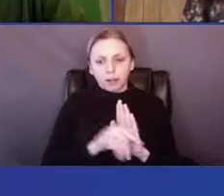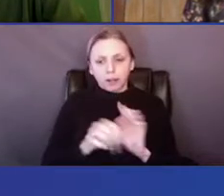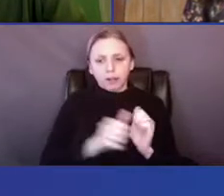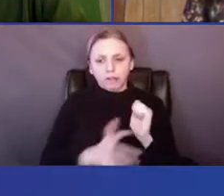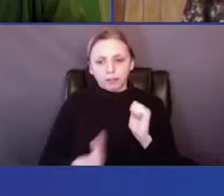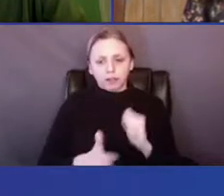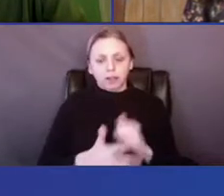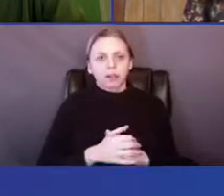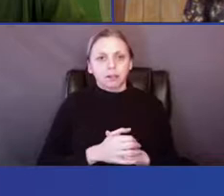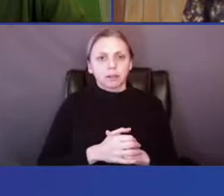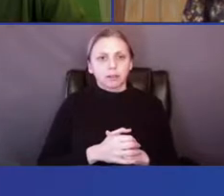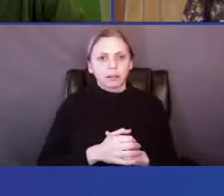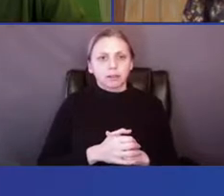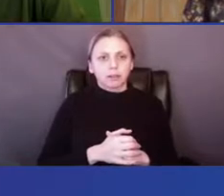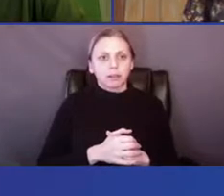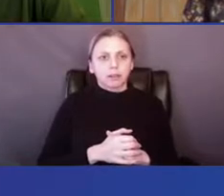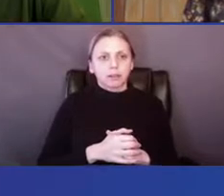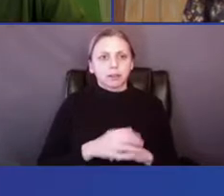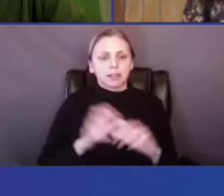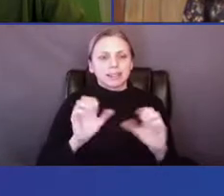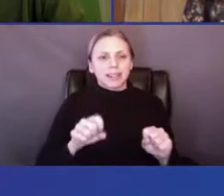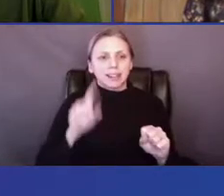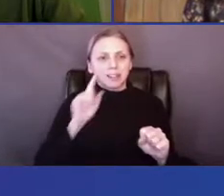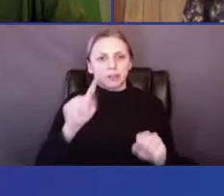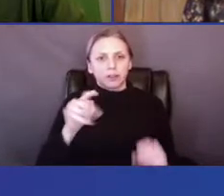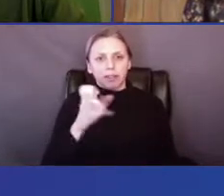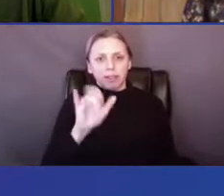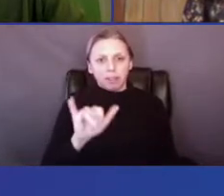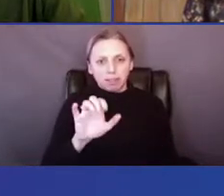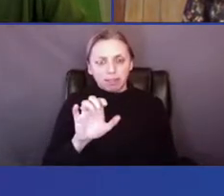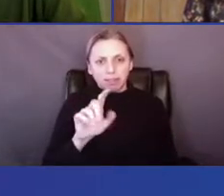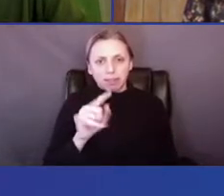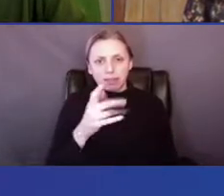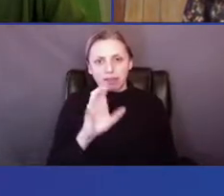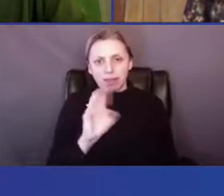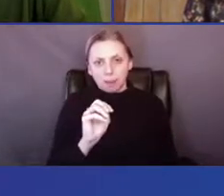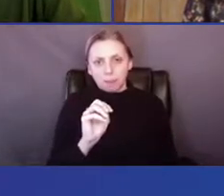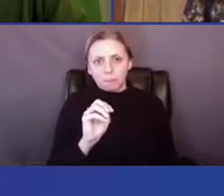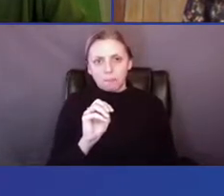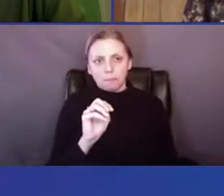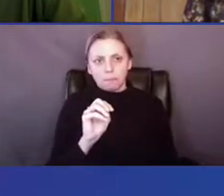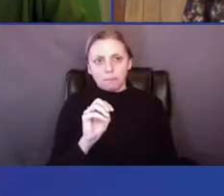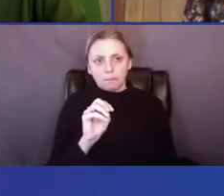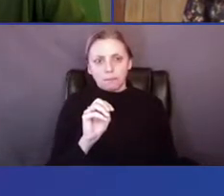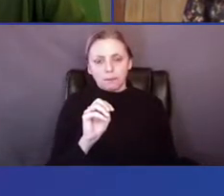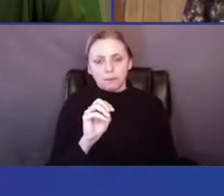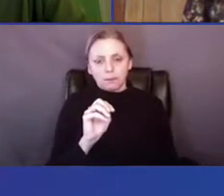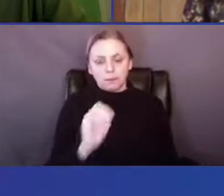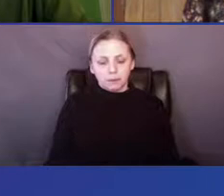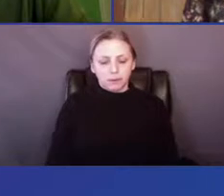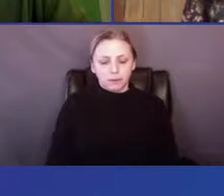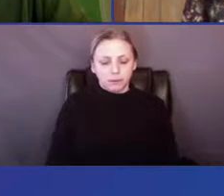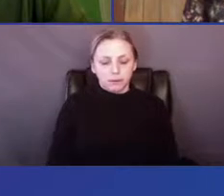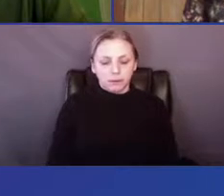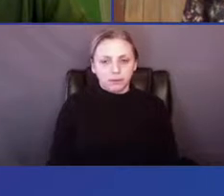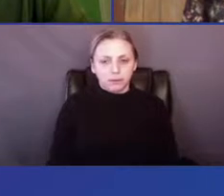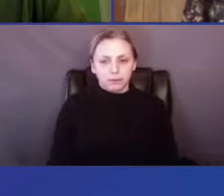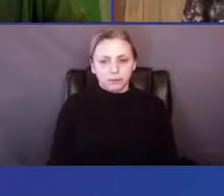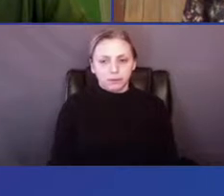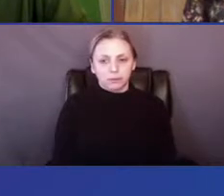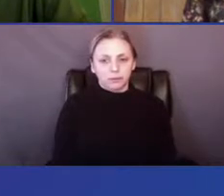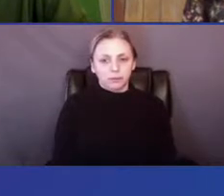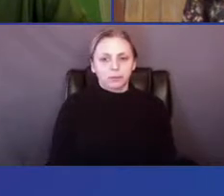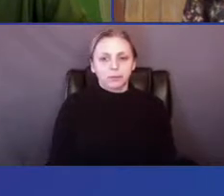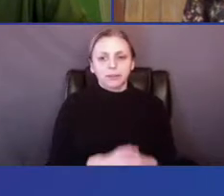um, can for him, for, for them, uh, get to be, uh,